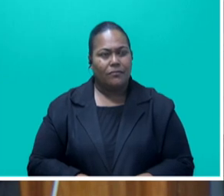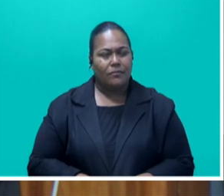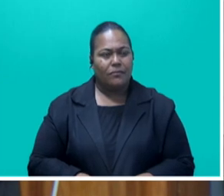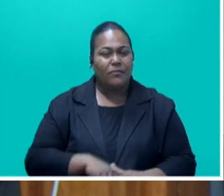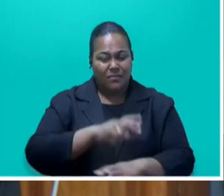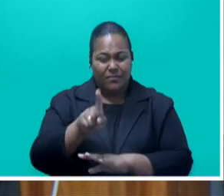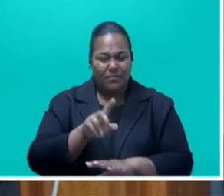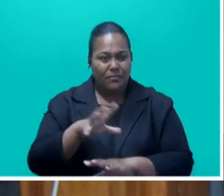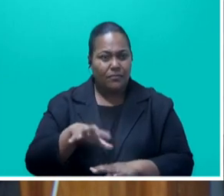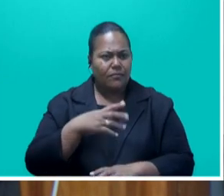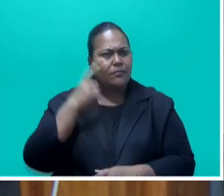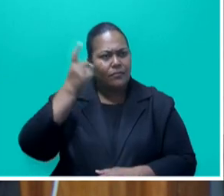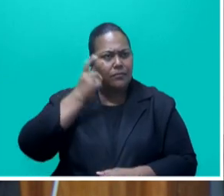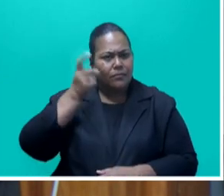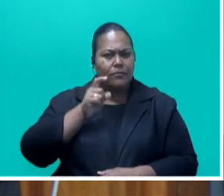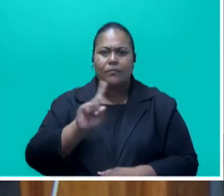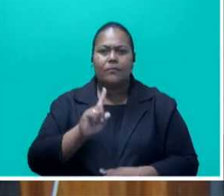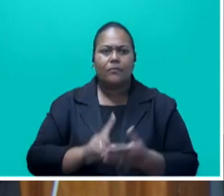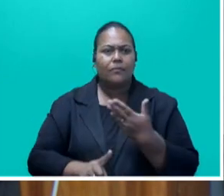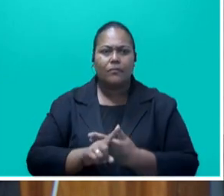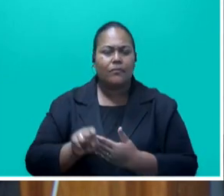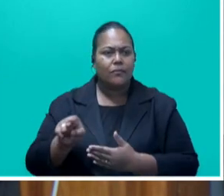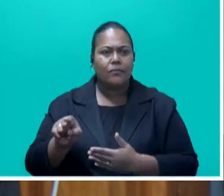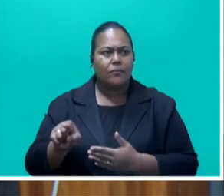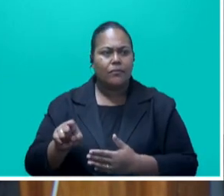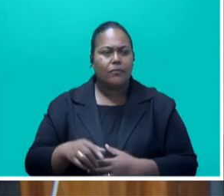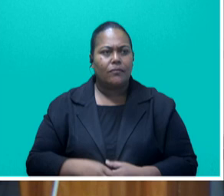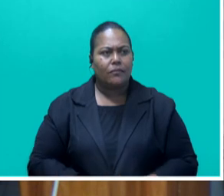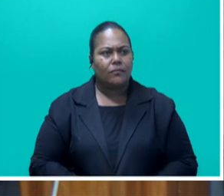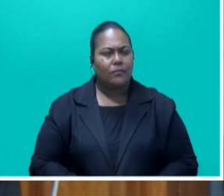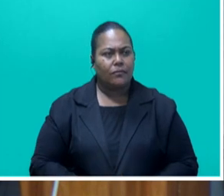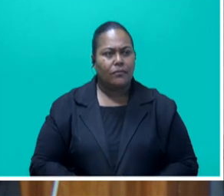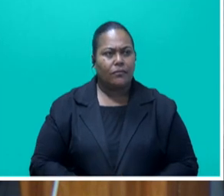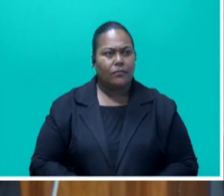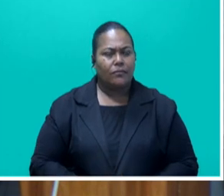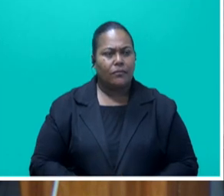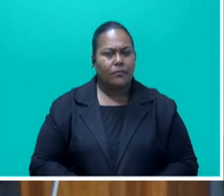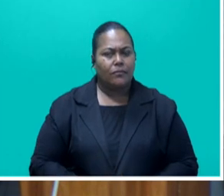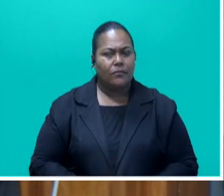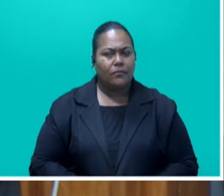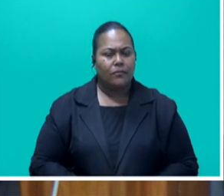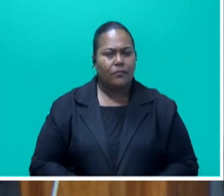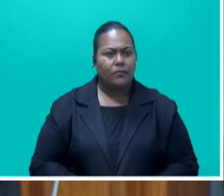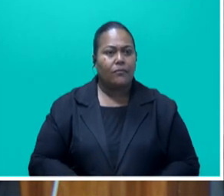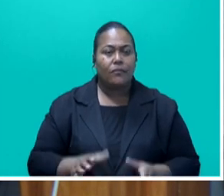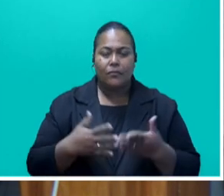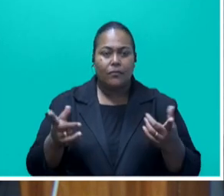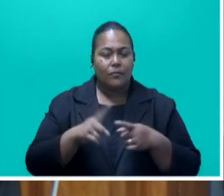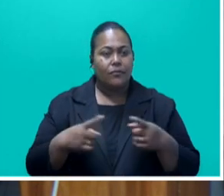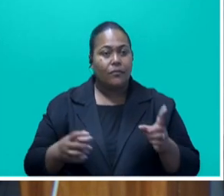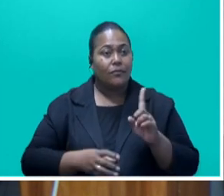about what's happening on the Taiwan Strait and how things have developed and how things have shaped,